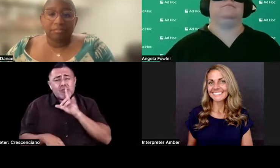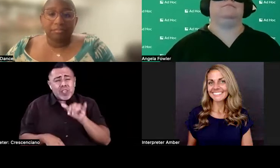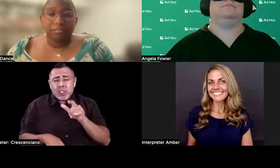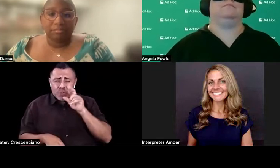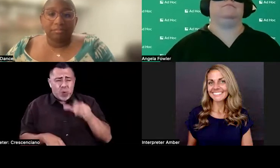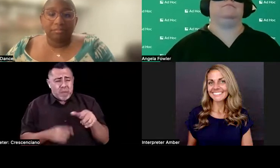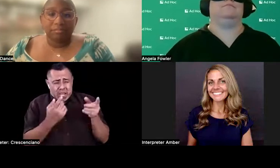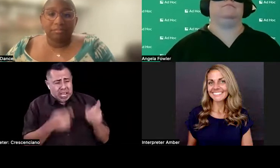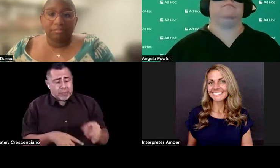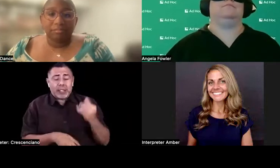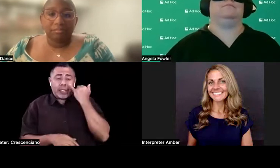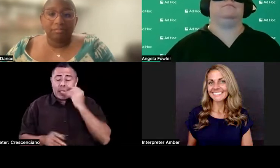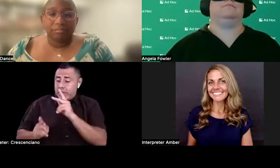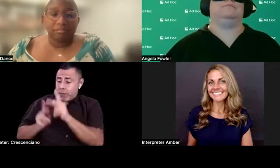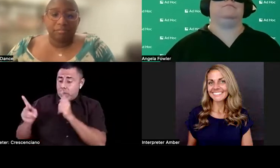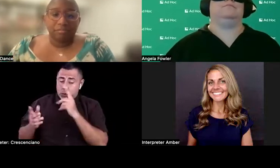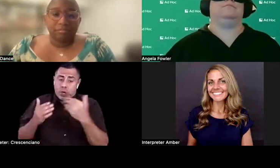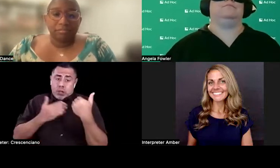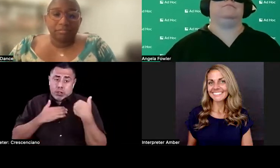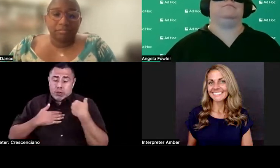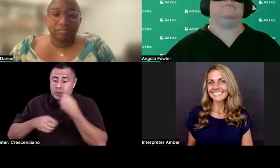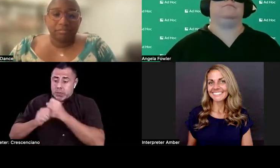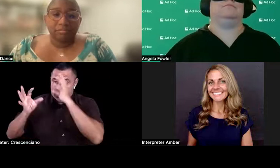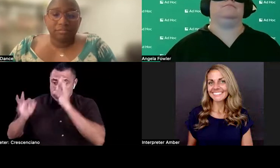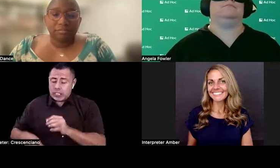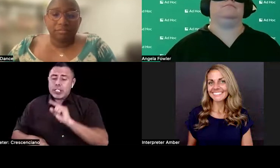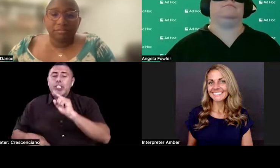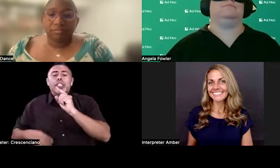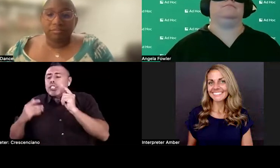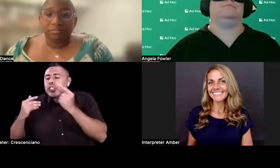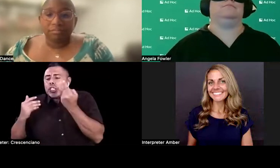believe the folks asking for the accommodations. And I'll pause on that.